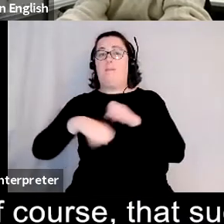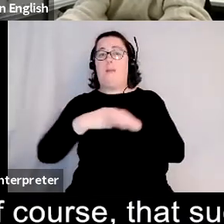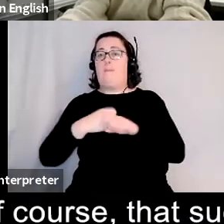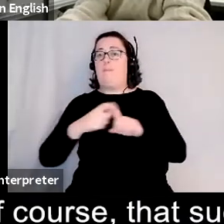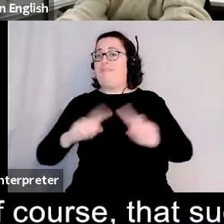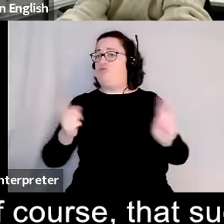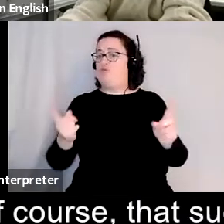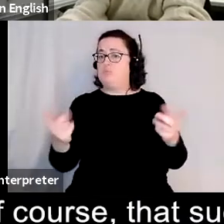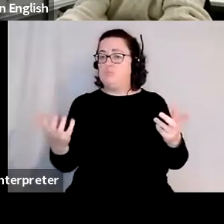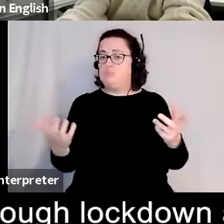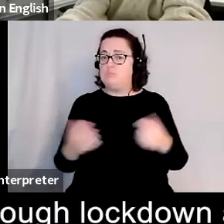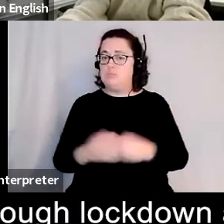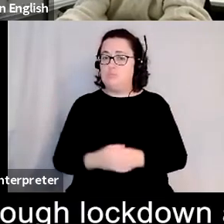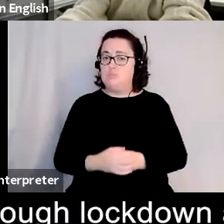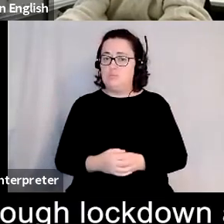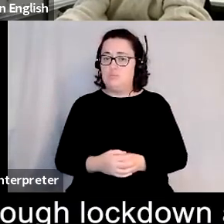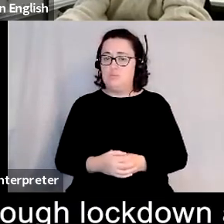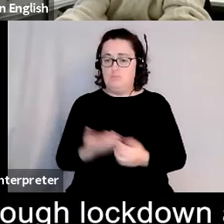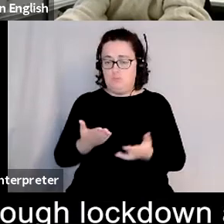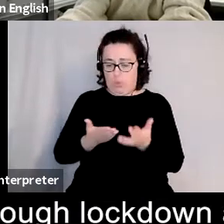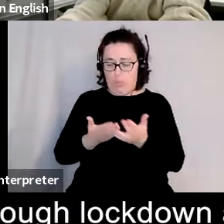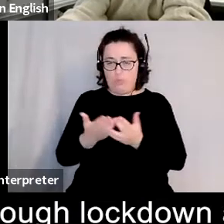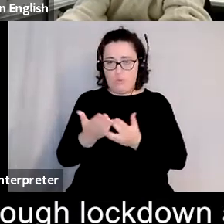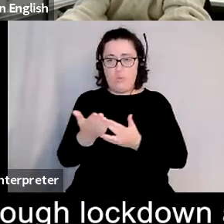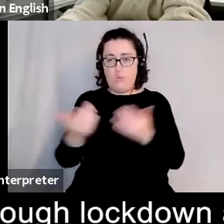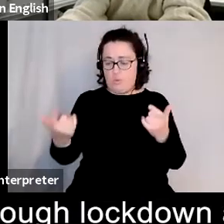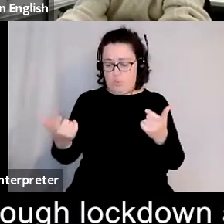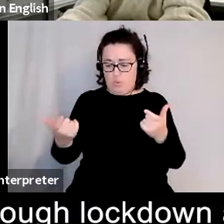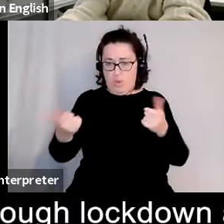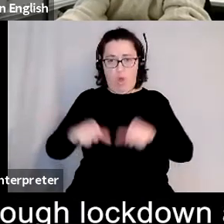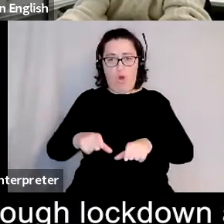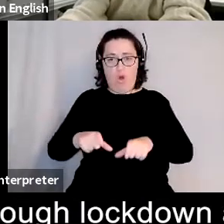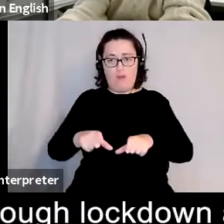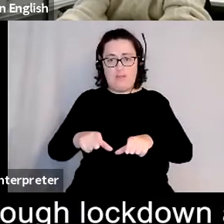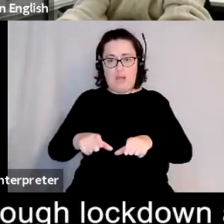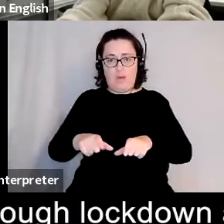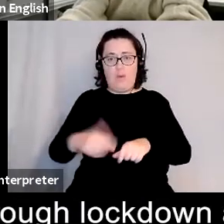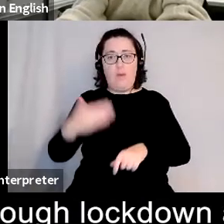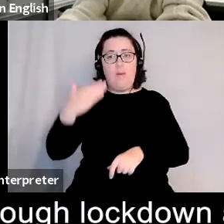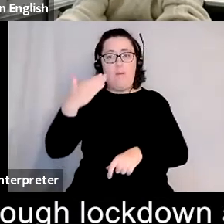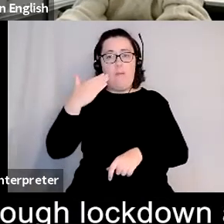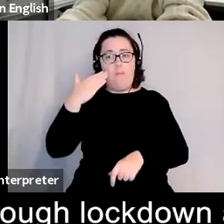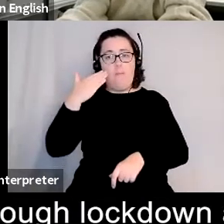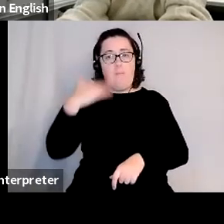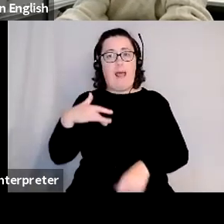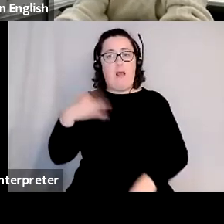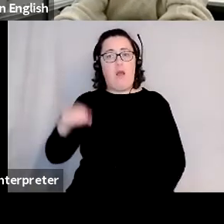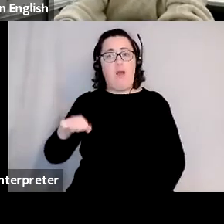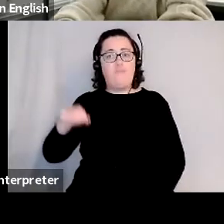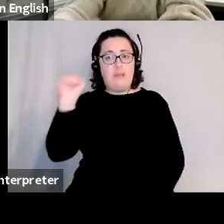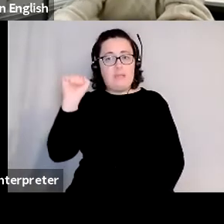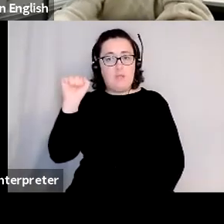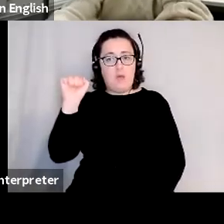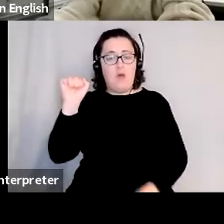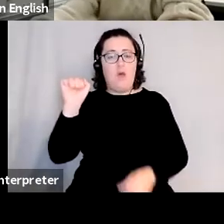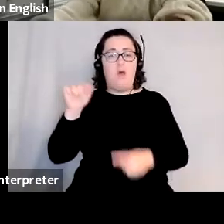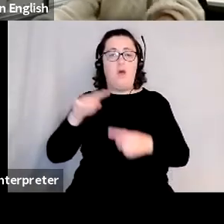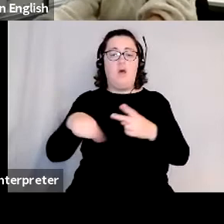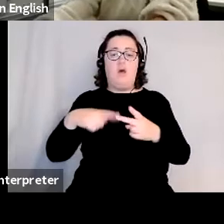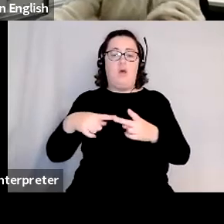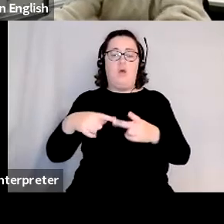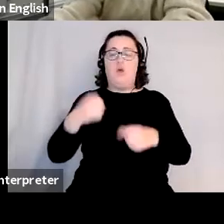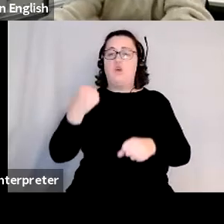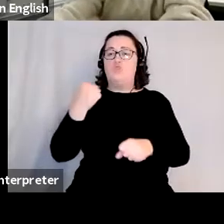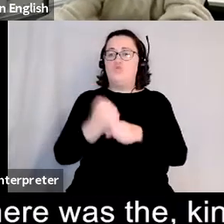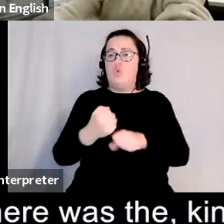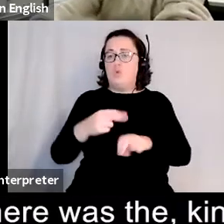as we went through lockdown and the um black lives matter movement happened and george floyd's